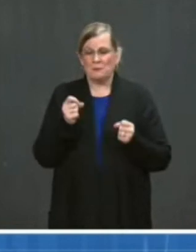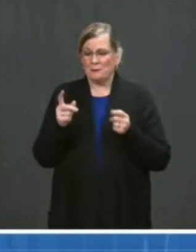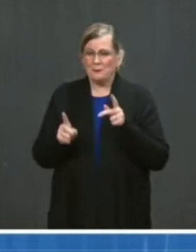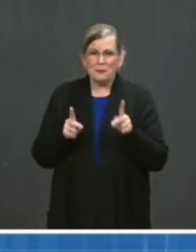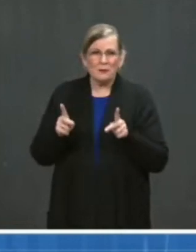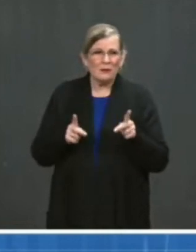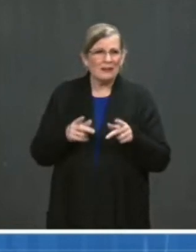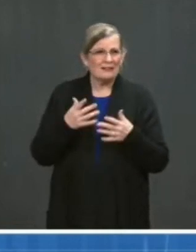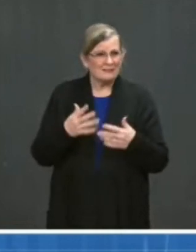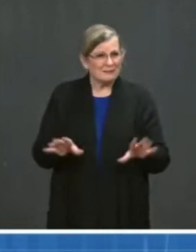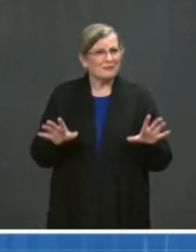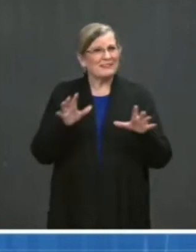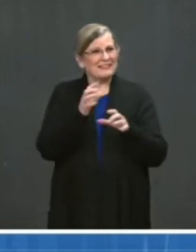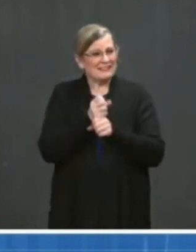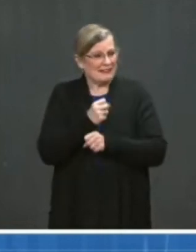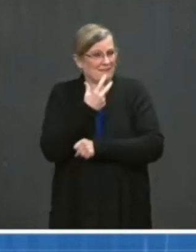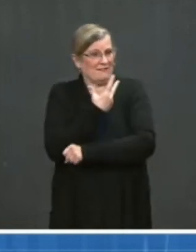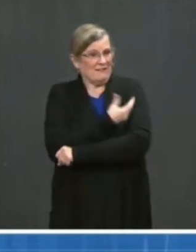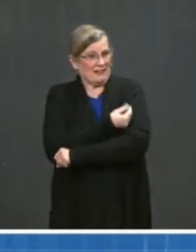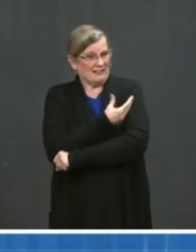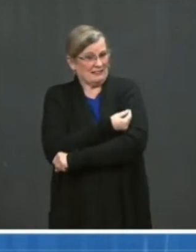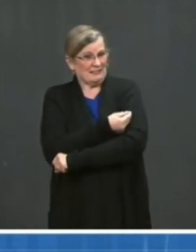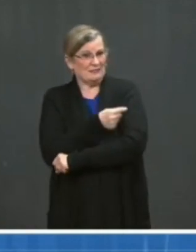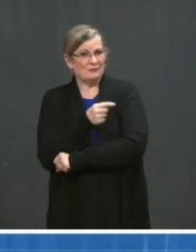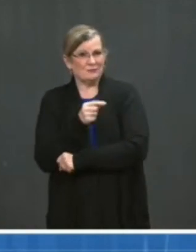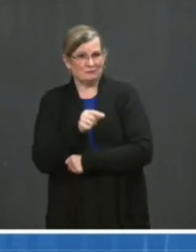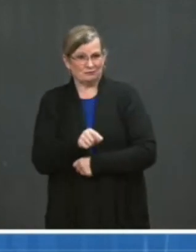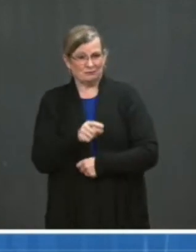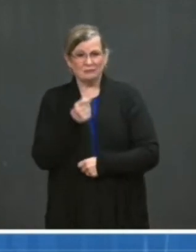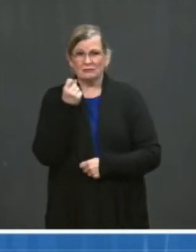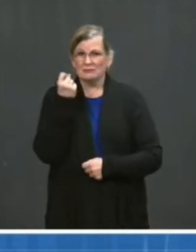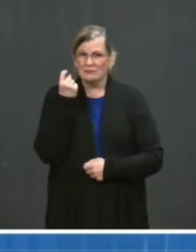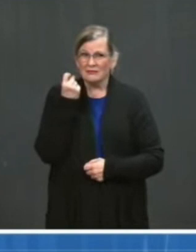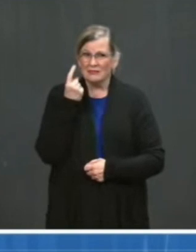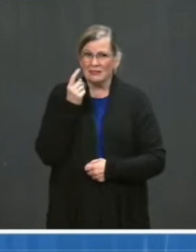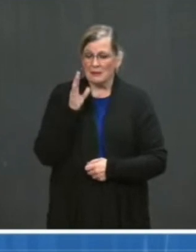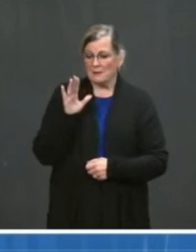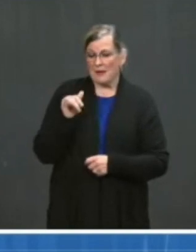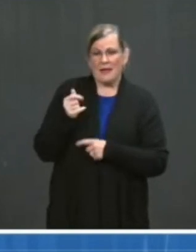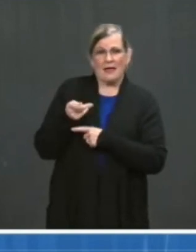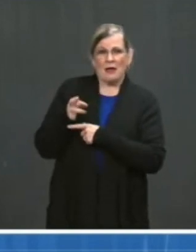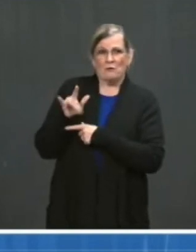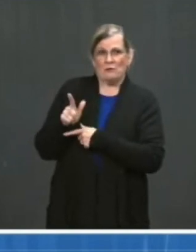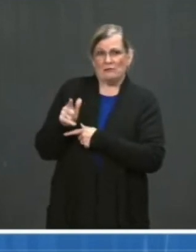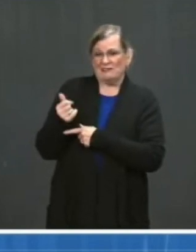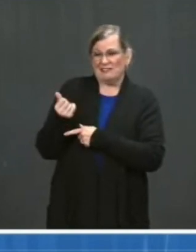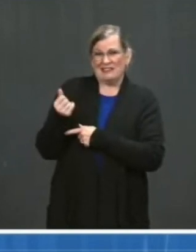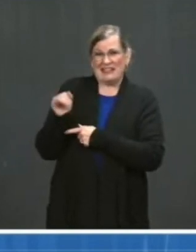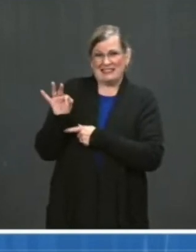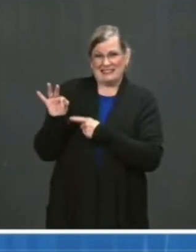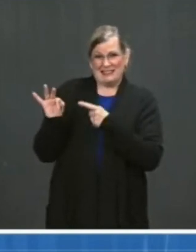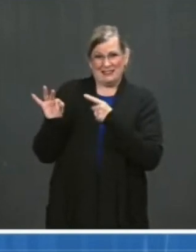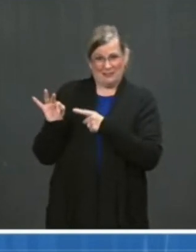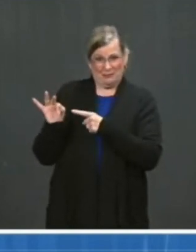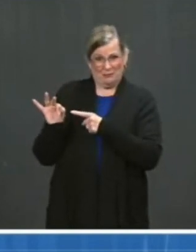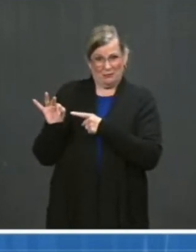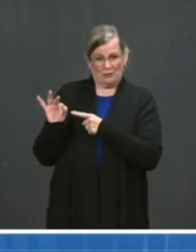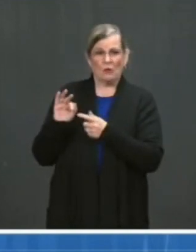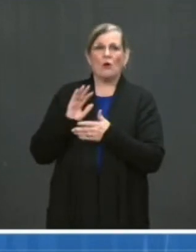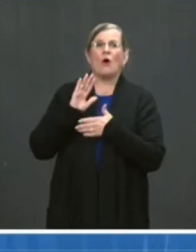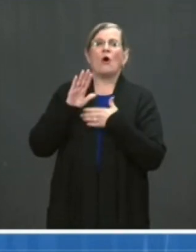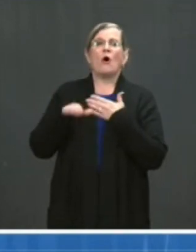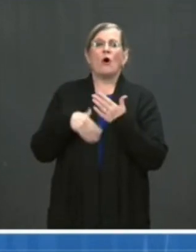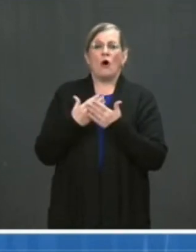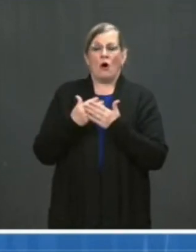In fact, by April 19th, more than 90 percent of all adults across the country will be eligible for vaccination,